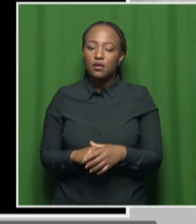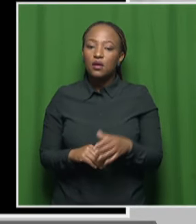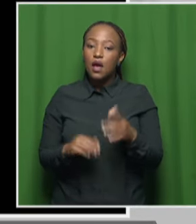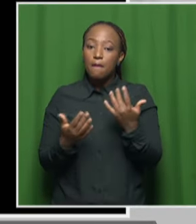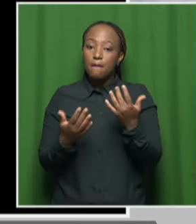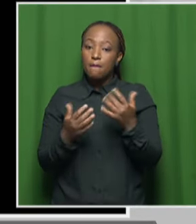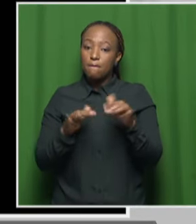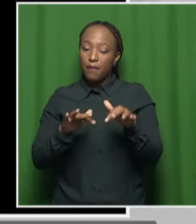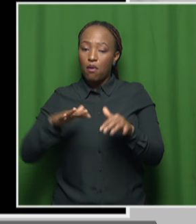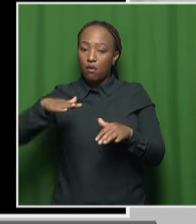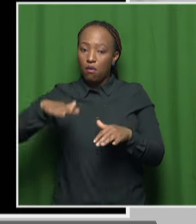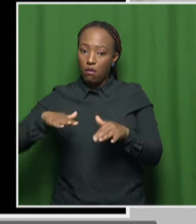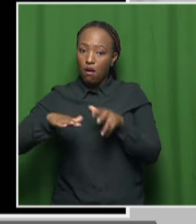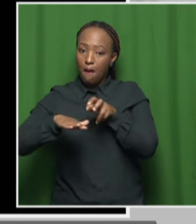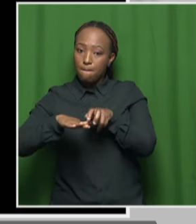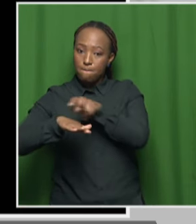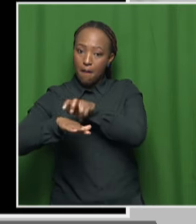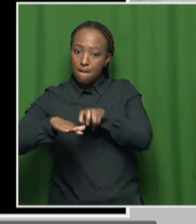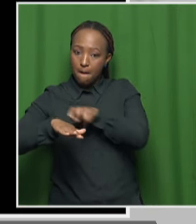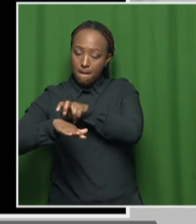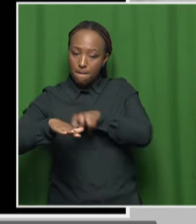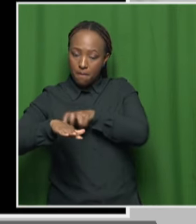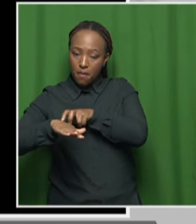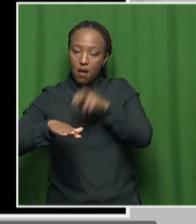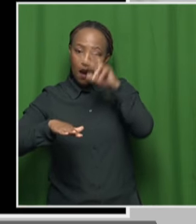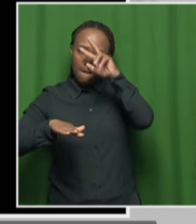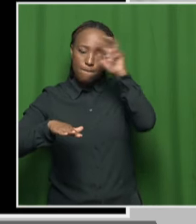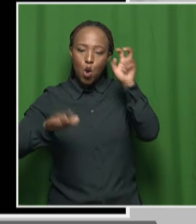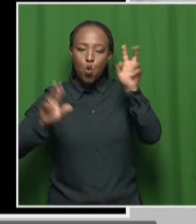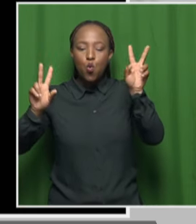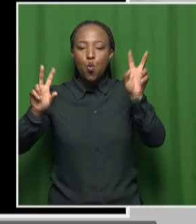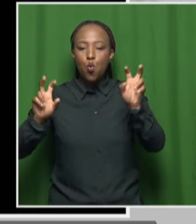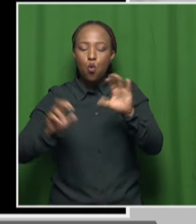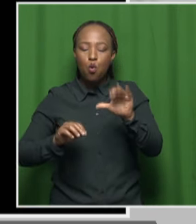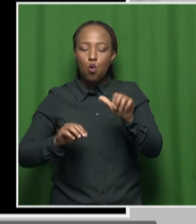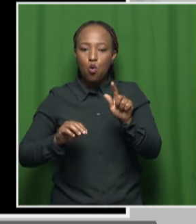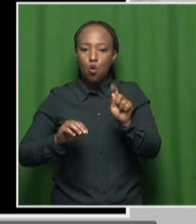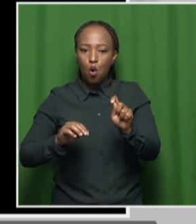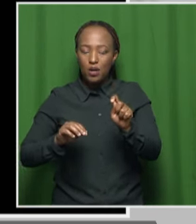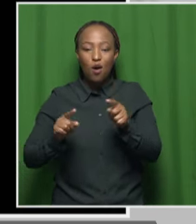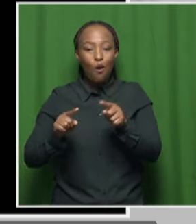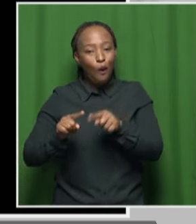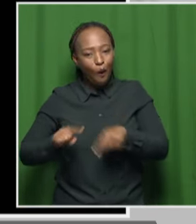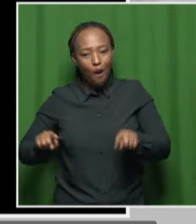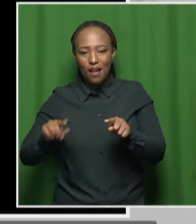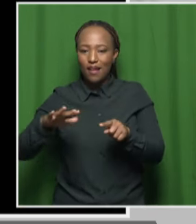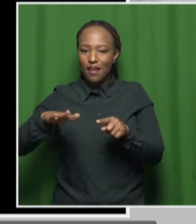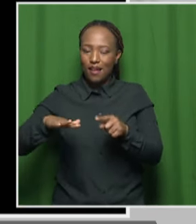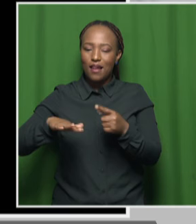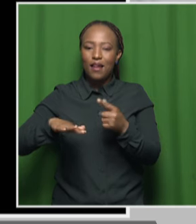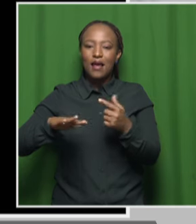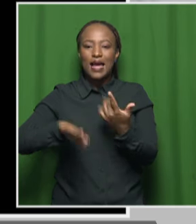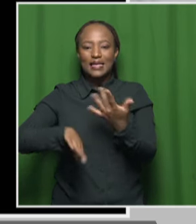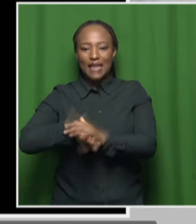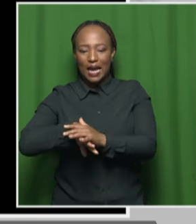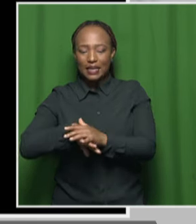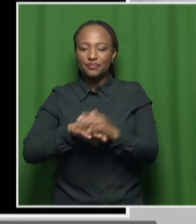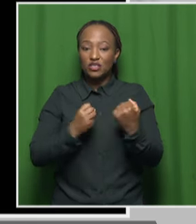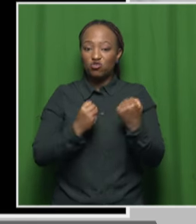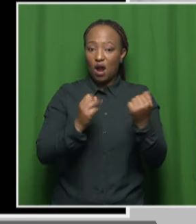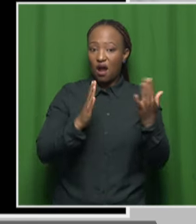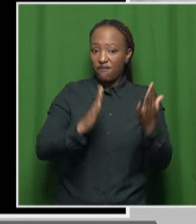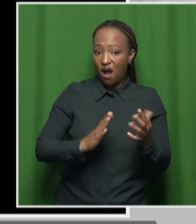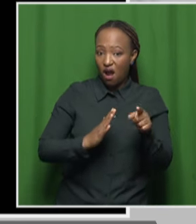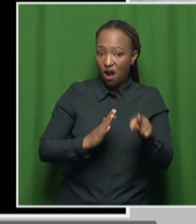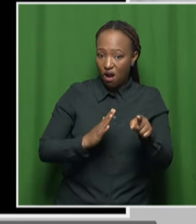vehicle are all blue coat, which means they are all late and the driver was taken to hospital,